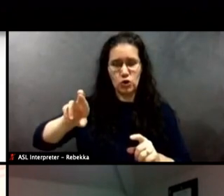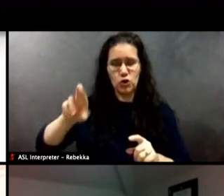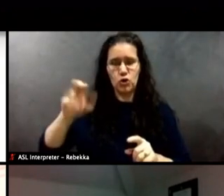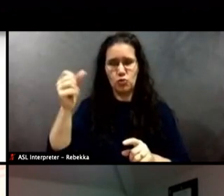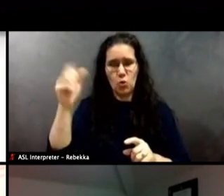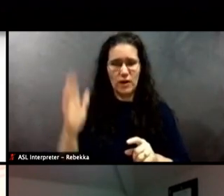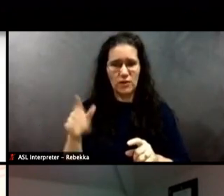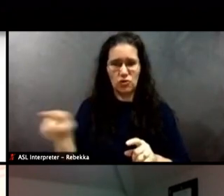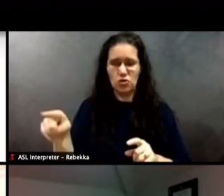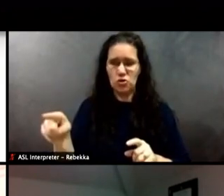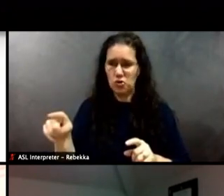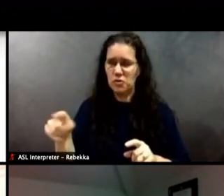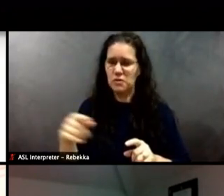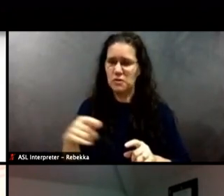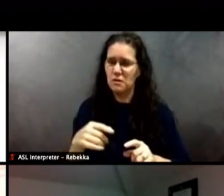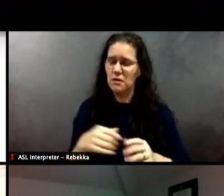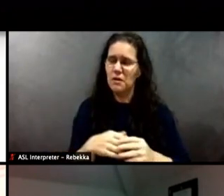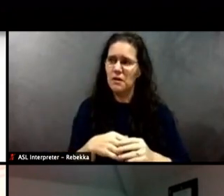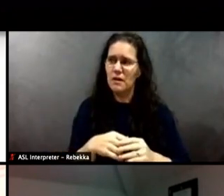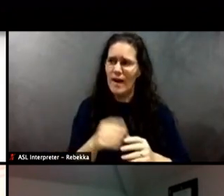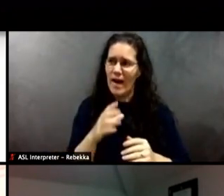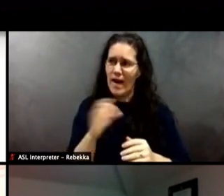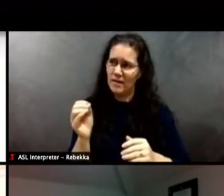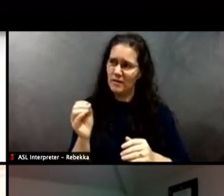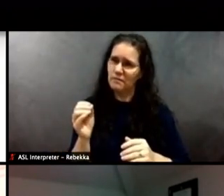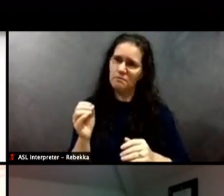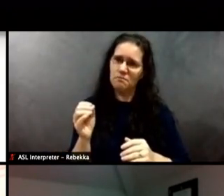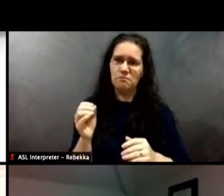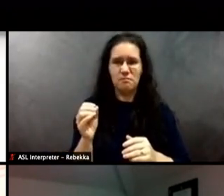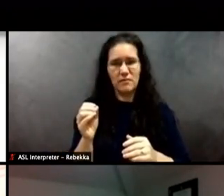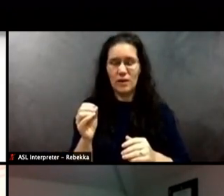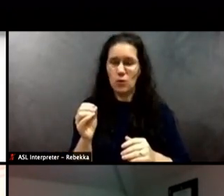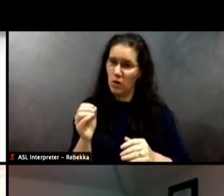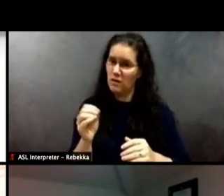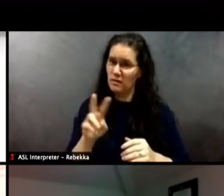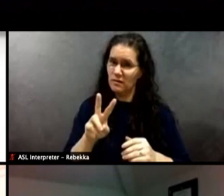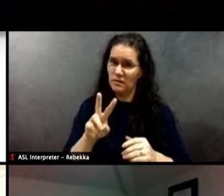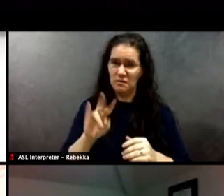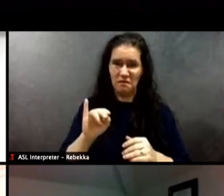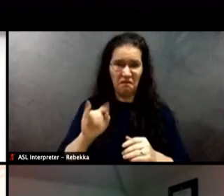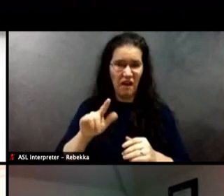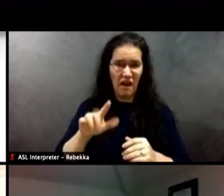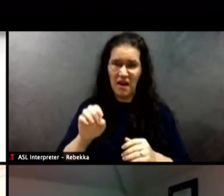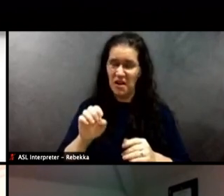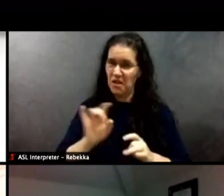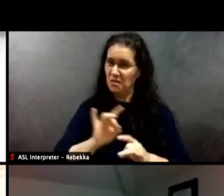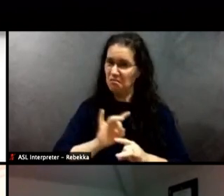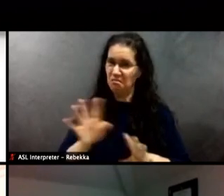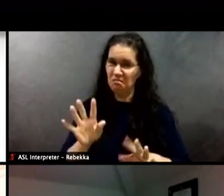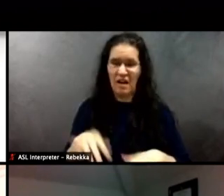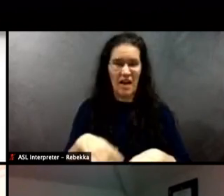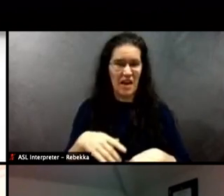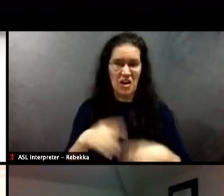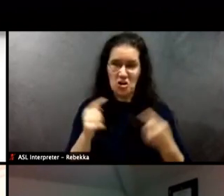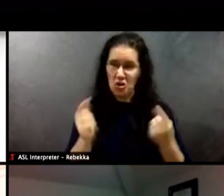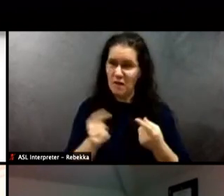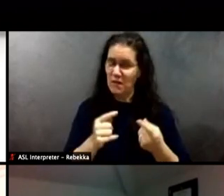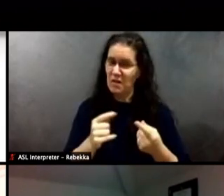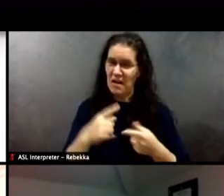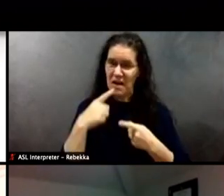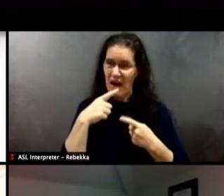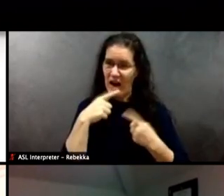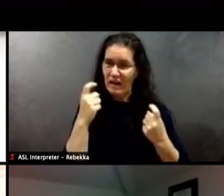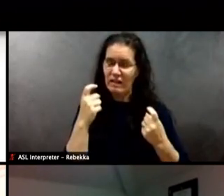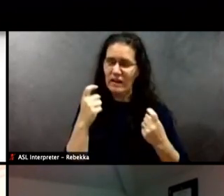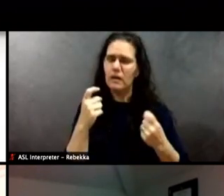it was pretty vile and hurtful and ugly. No,